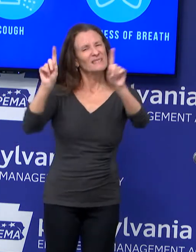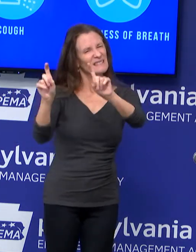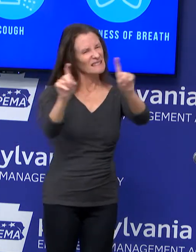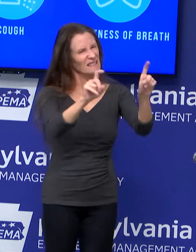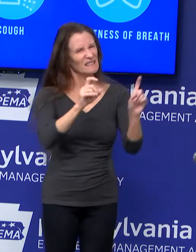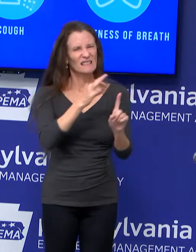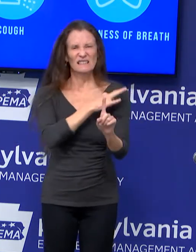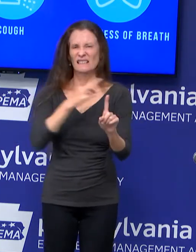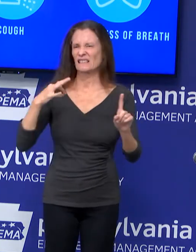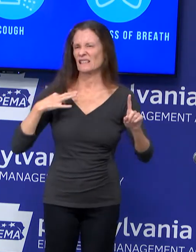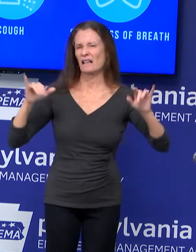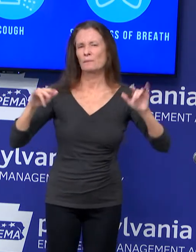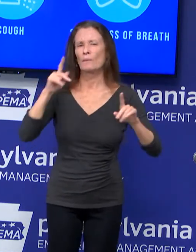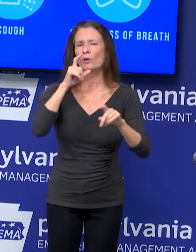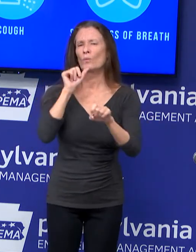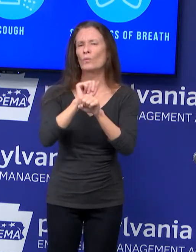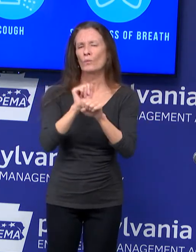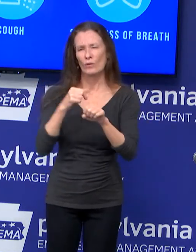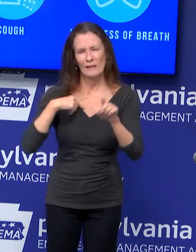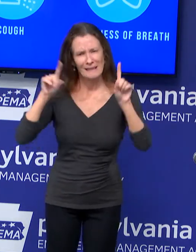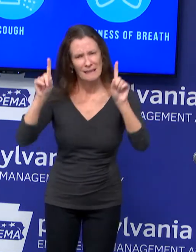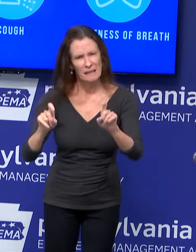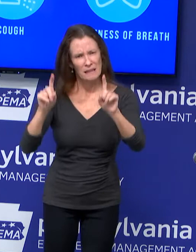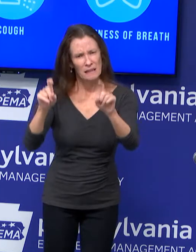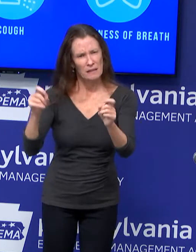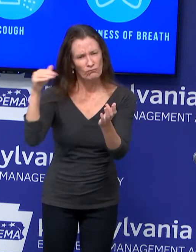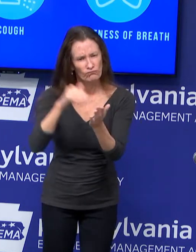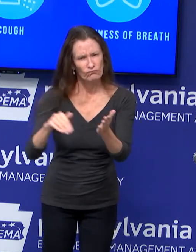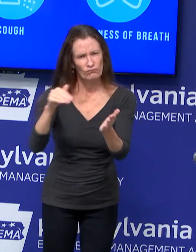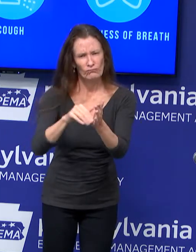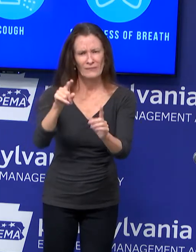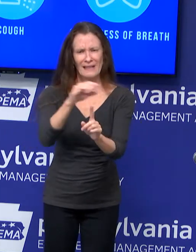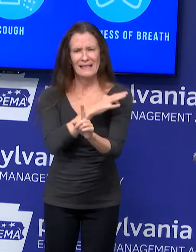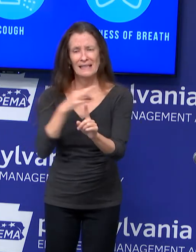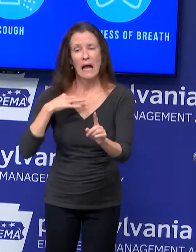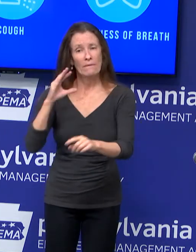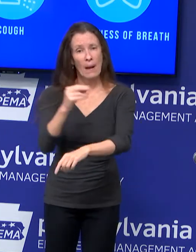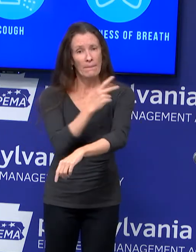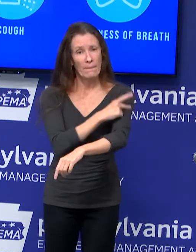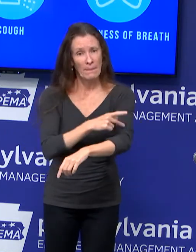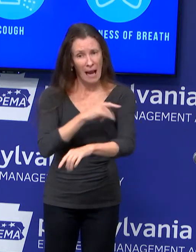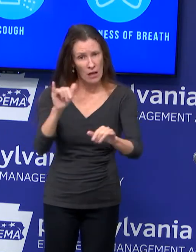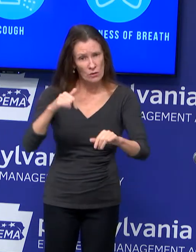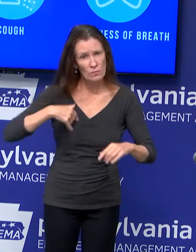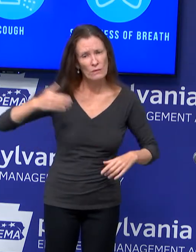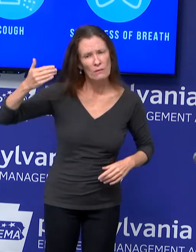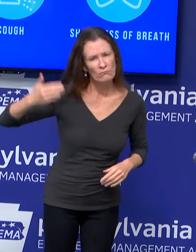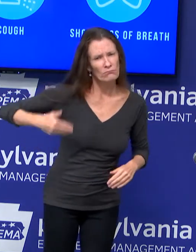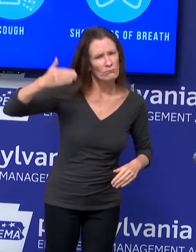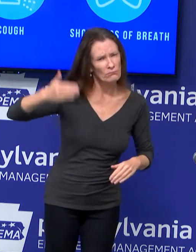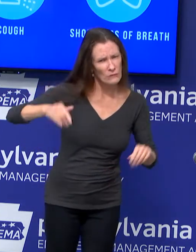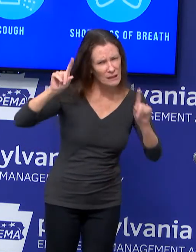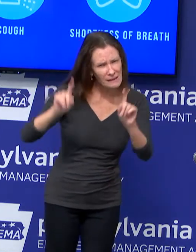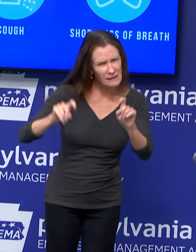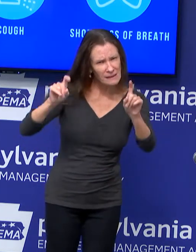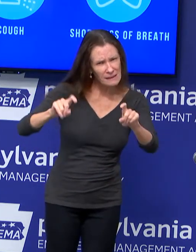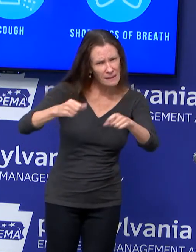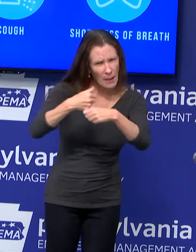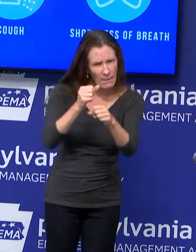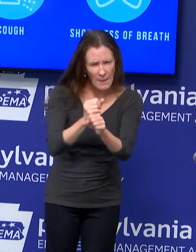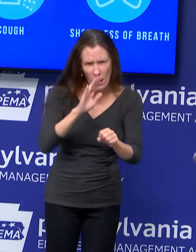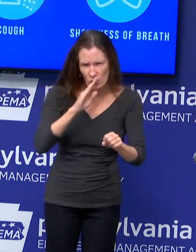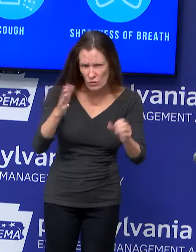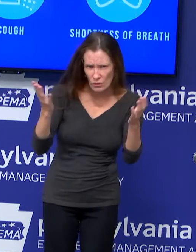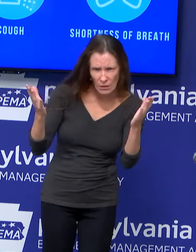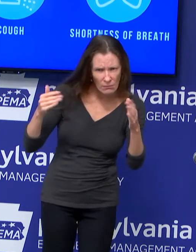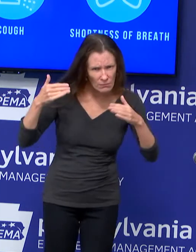for particularly for staff, but also for patients depending upon whether they have cases and the incidence of cases